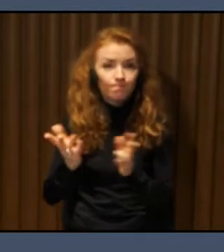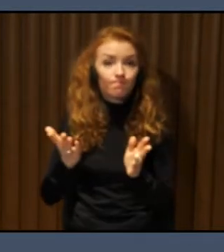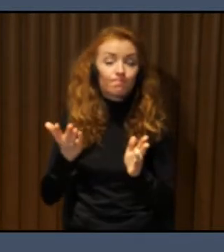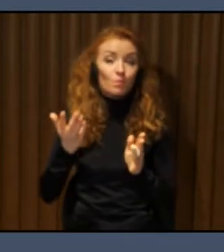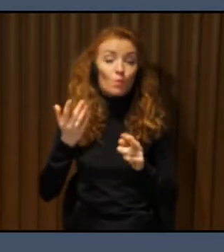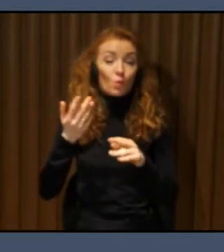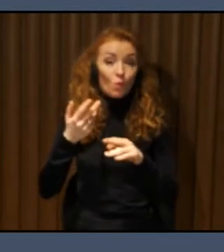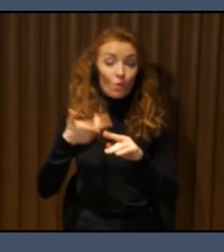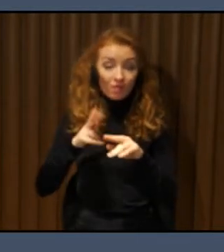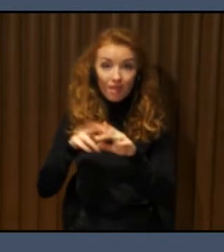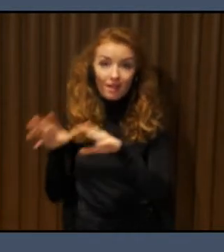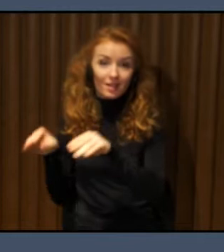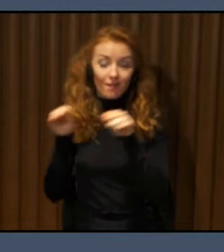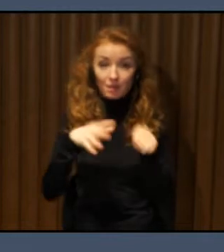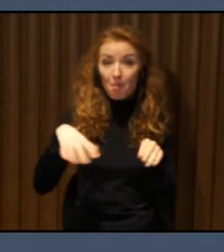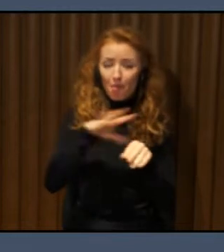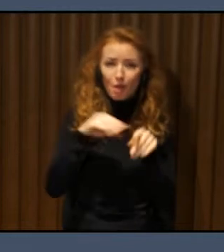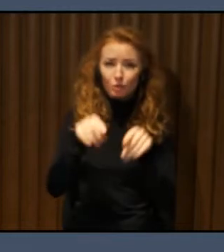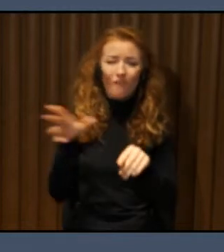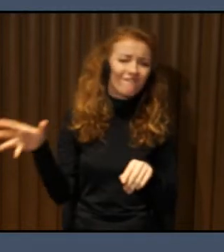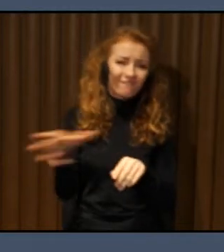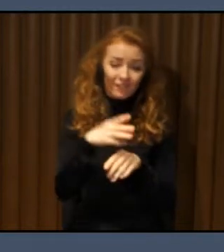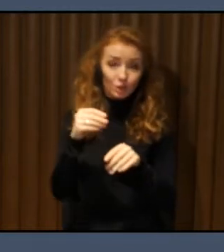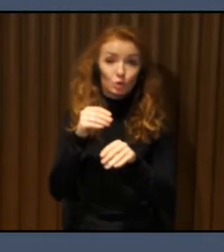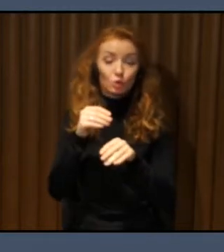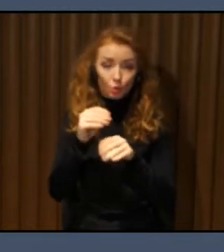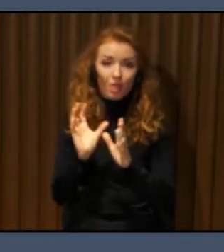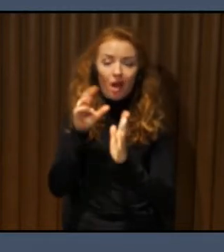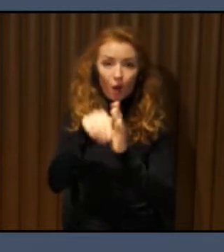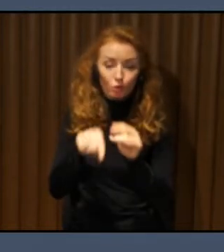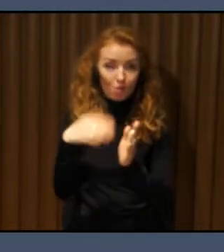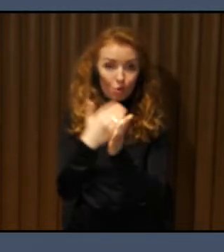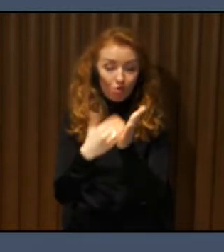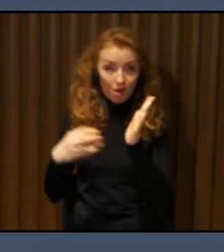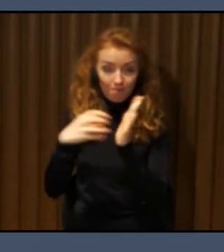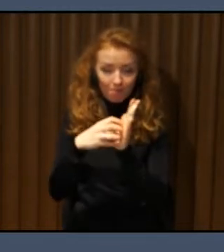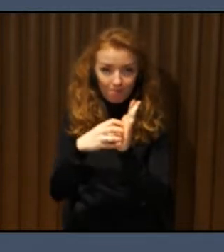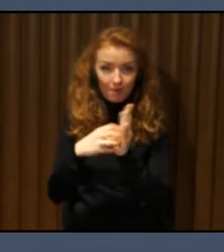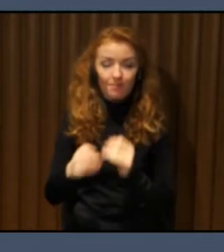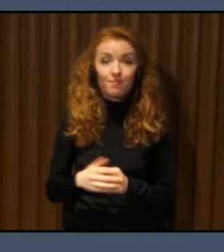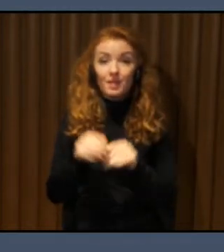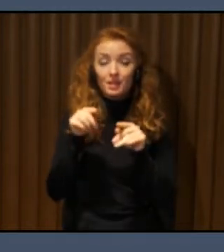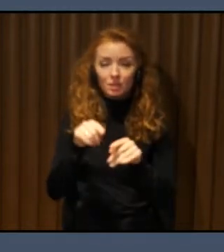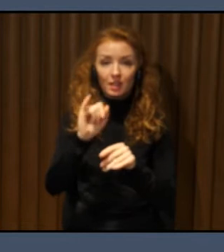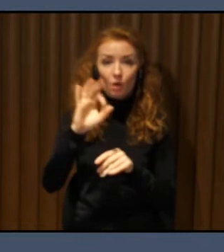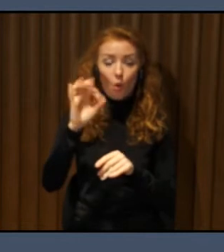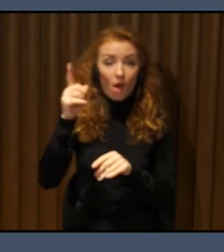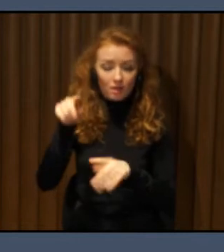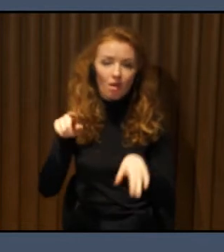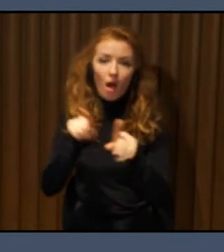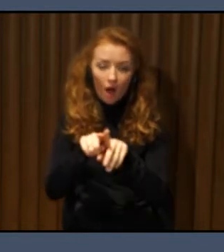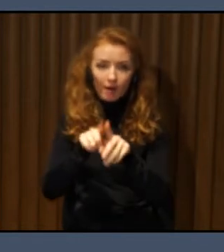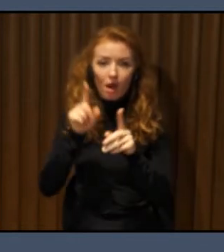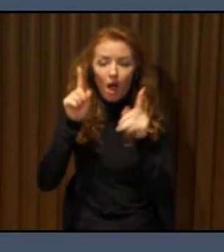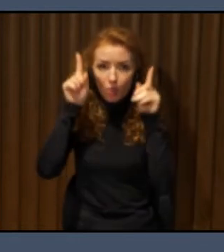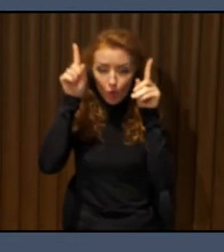the apps. And the third part of the technology is iOS and Android apps for end users. And what is interesting